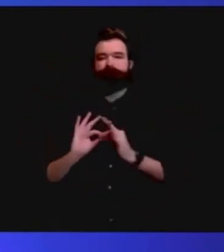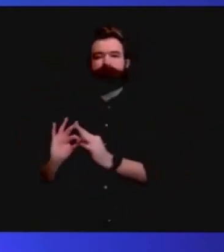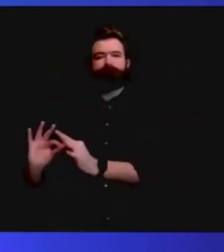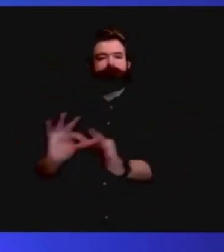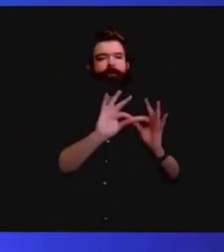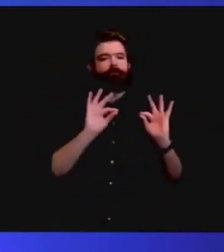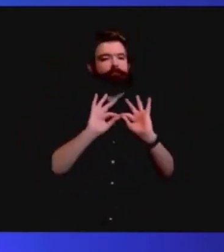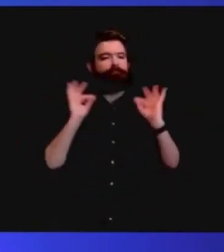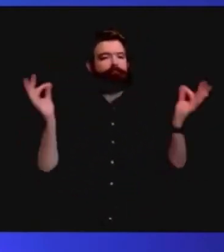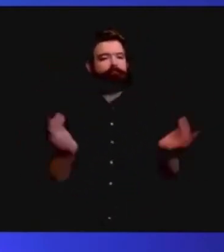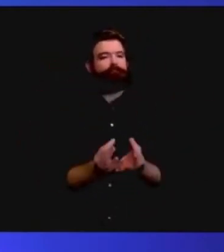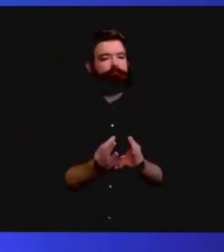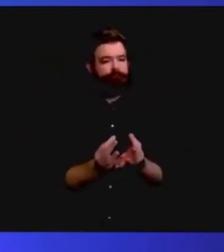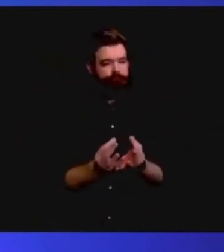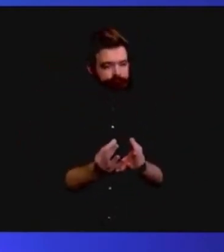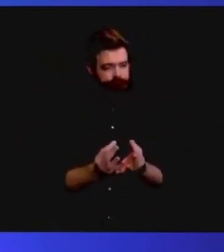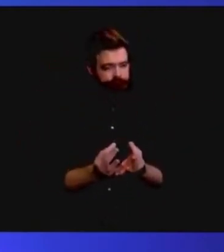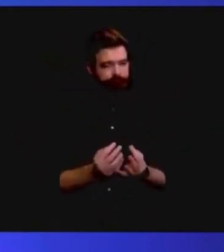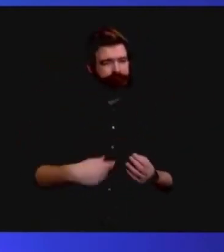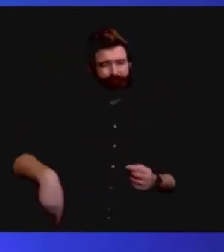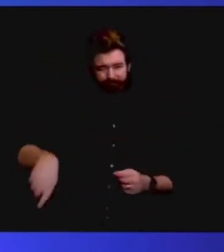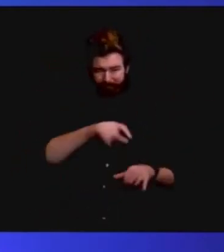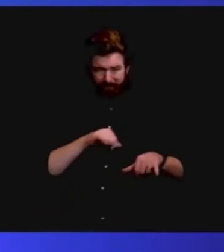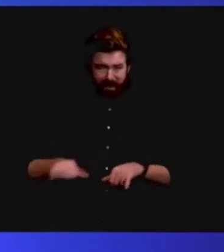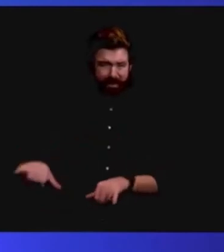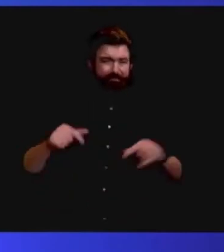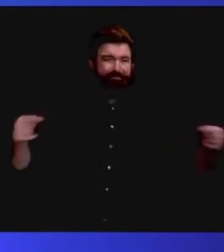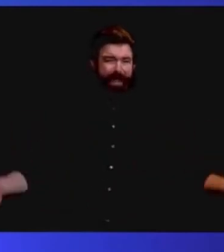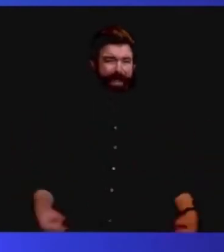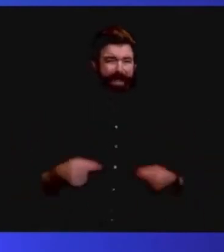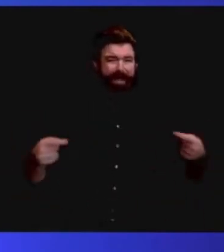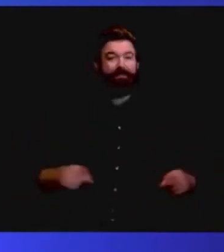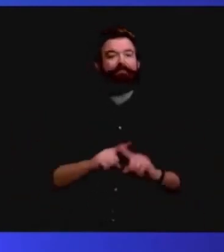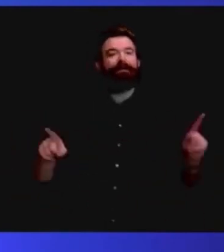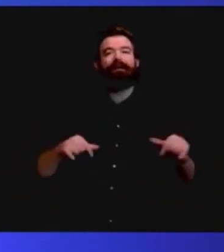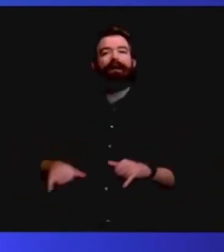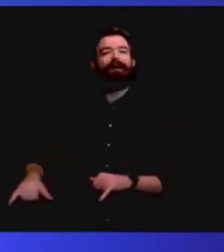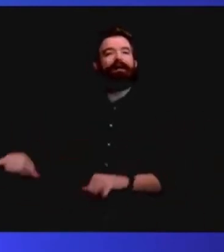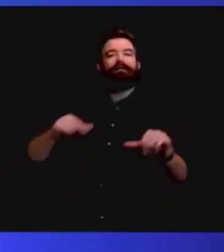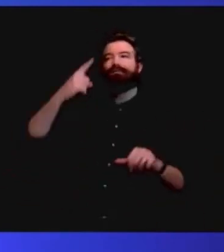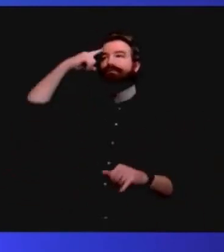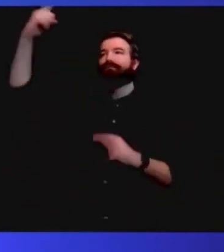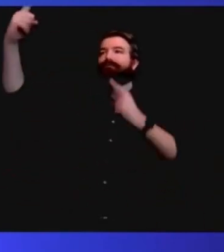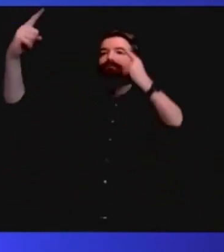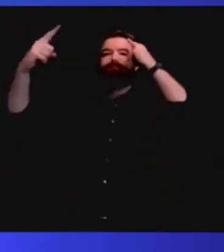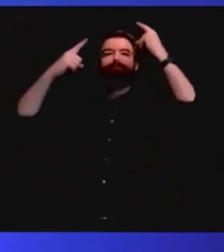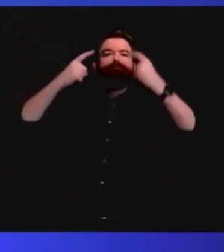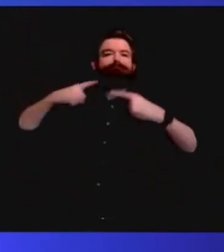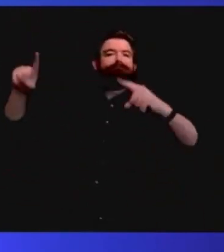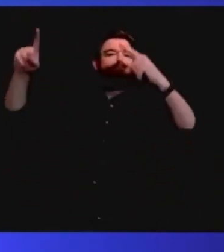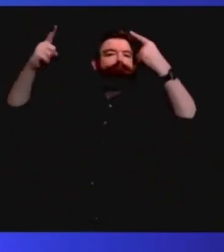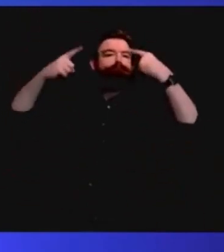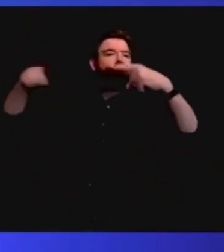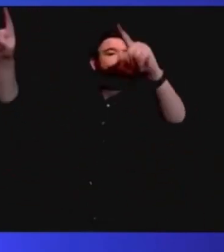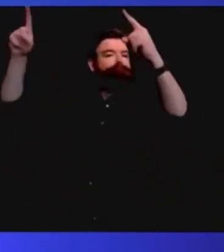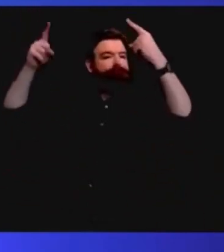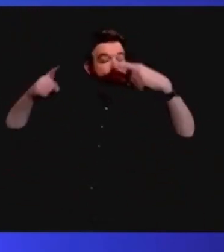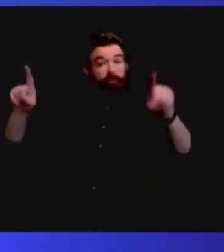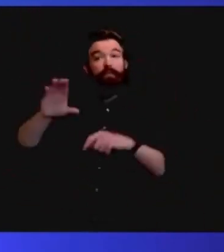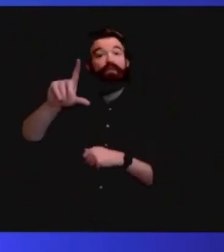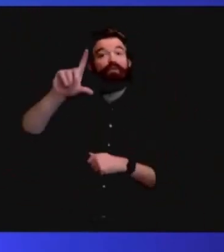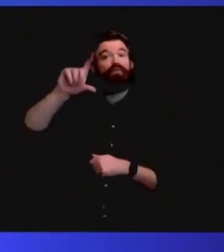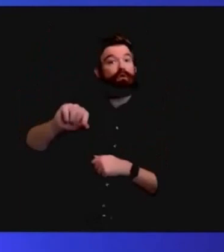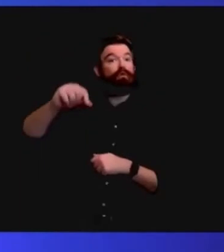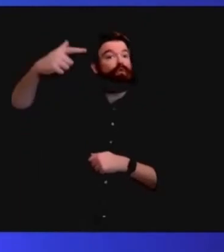we forged shared purpose. Because of all we did together here in New Jersey, 2021 can be the year where